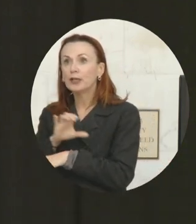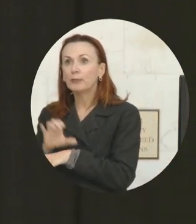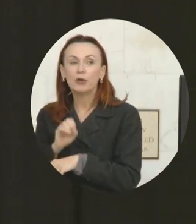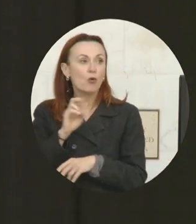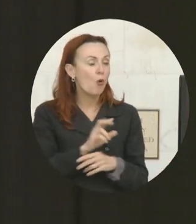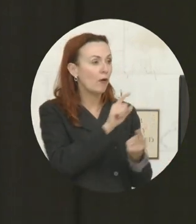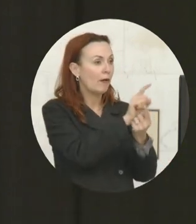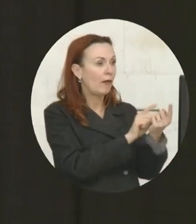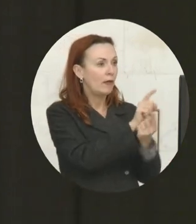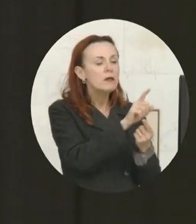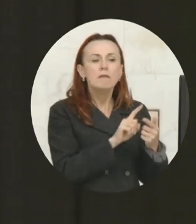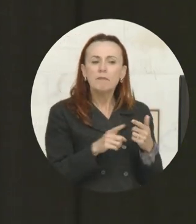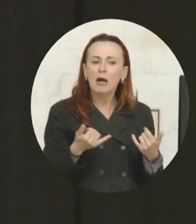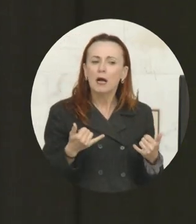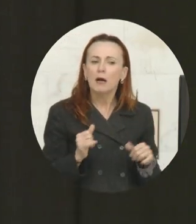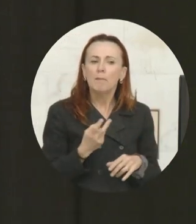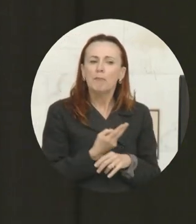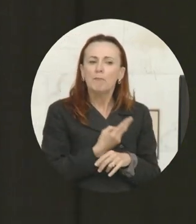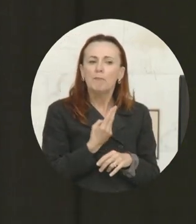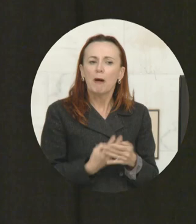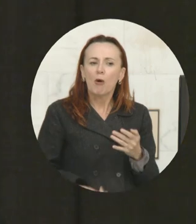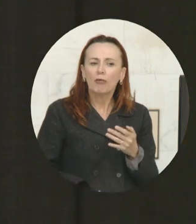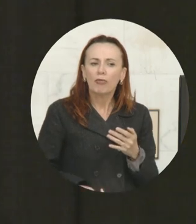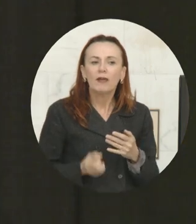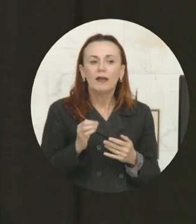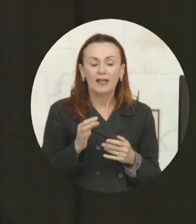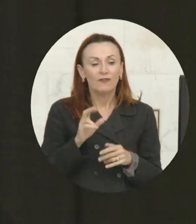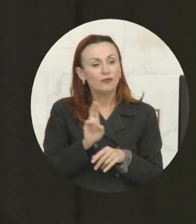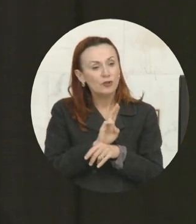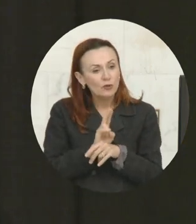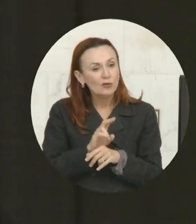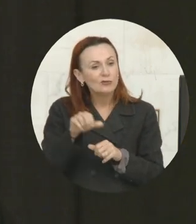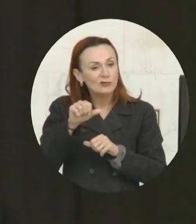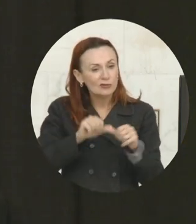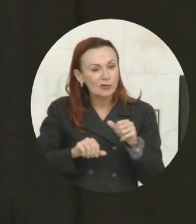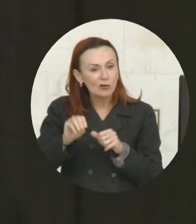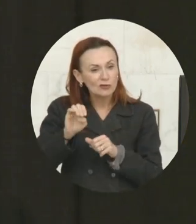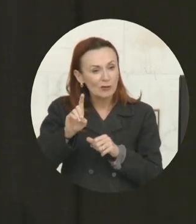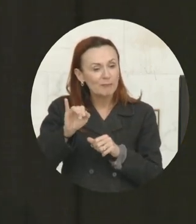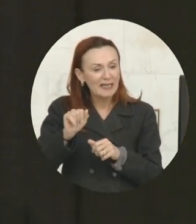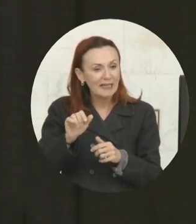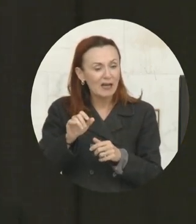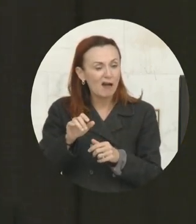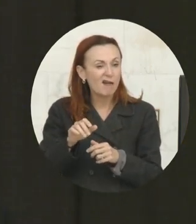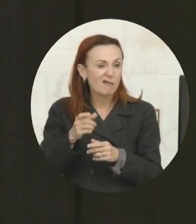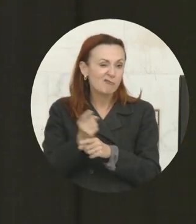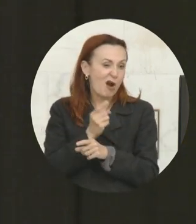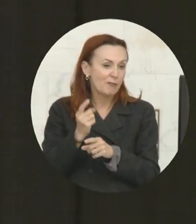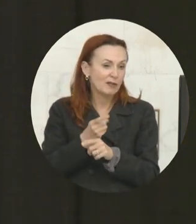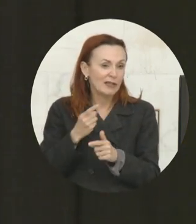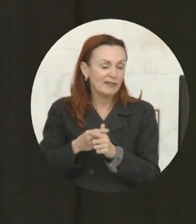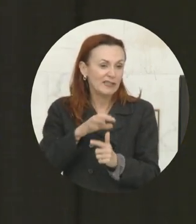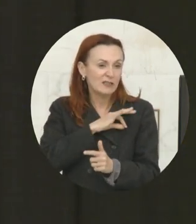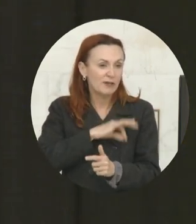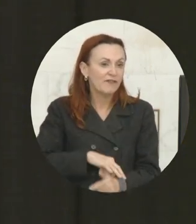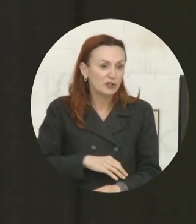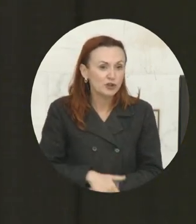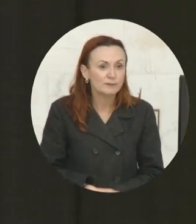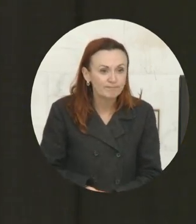-face. If we use social media and the networks that we have properly, those could be really beneficial leverages for increasing our ties.